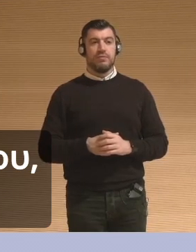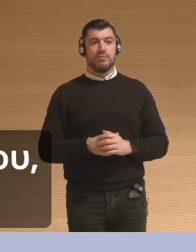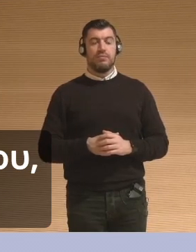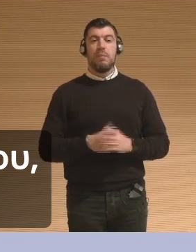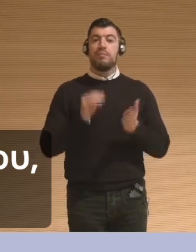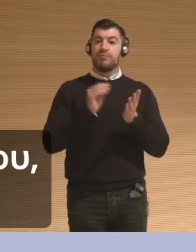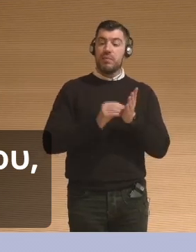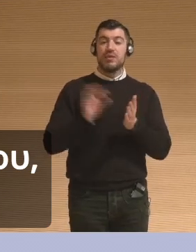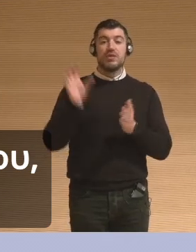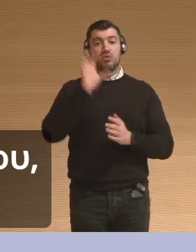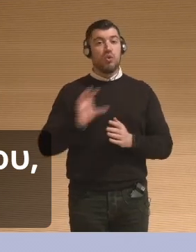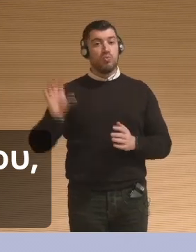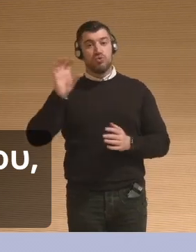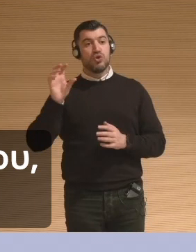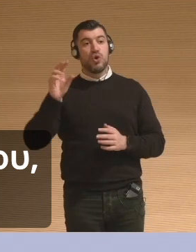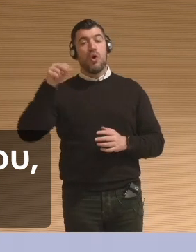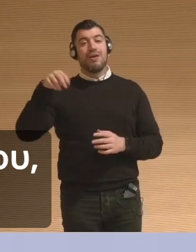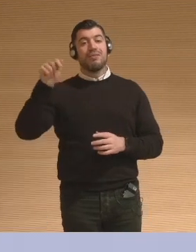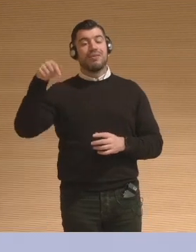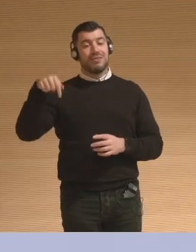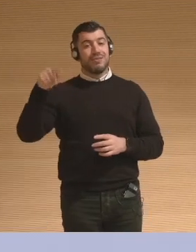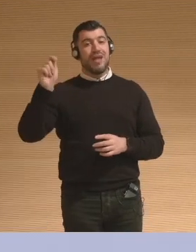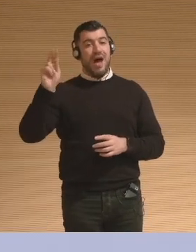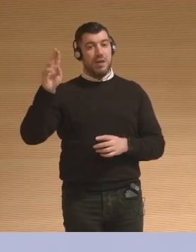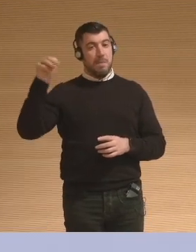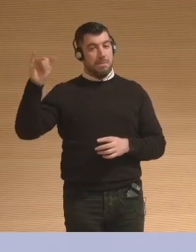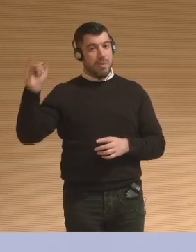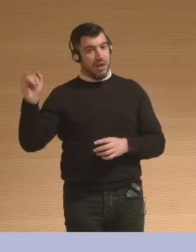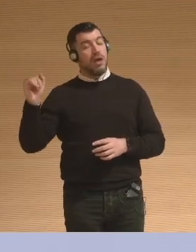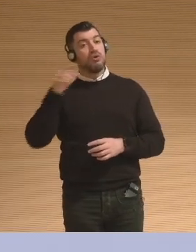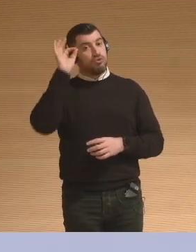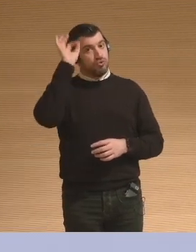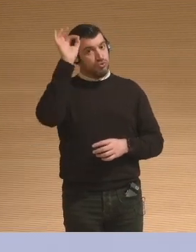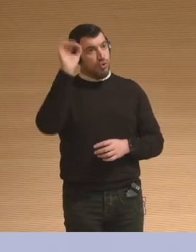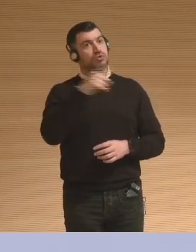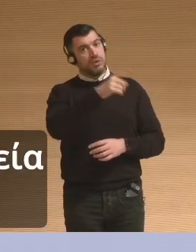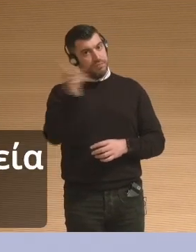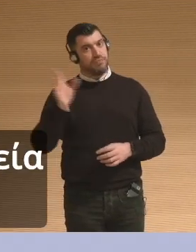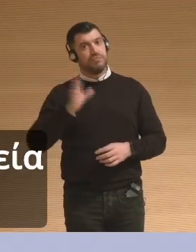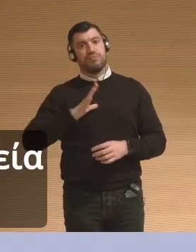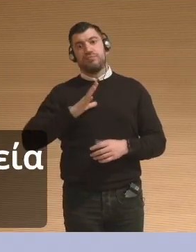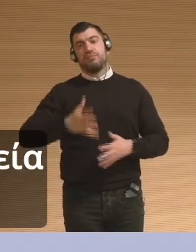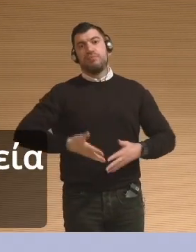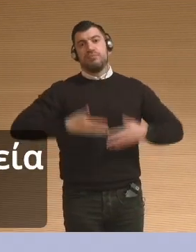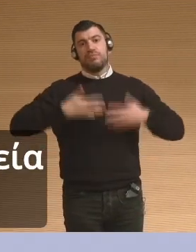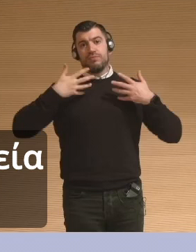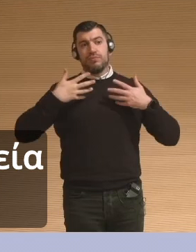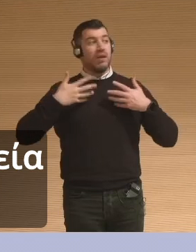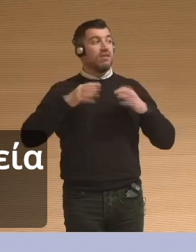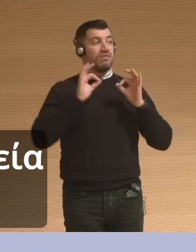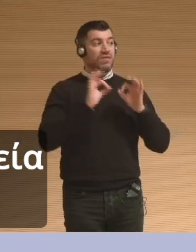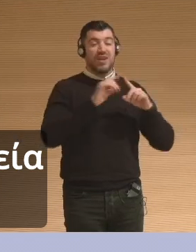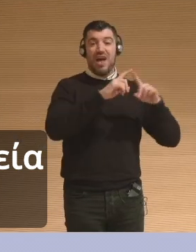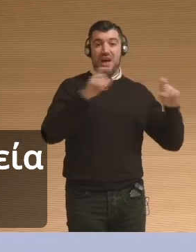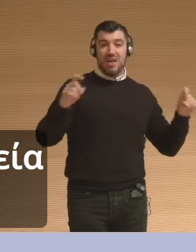Cultures Gallery, for example, and so the themes were different. They weren't specifically about, you know, we are going to have the